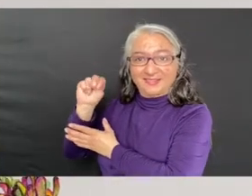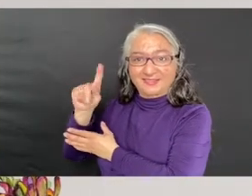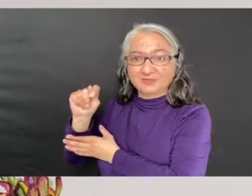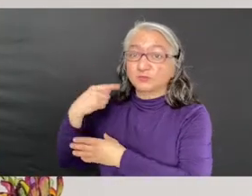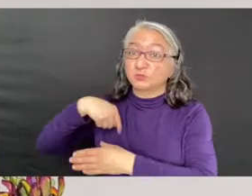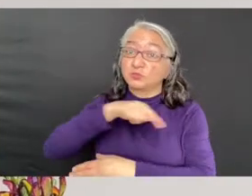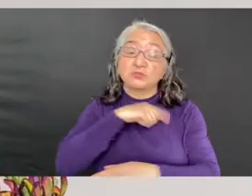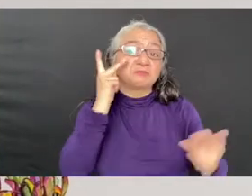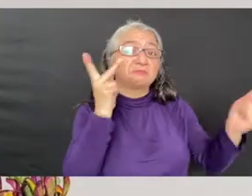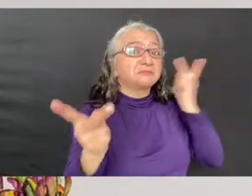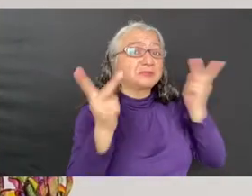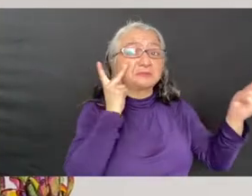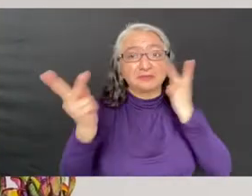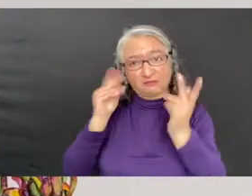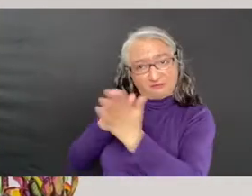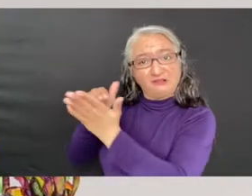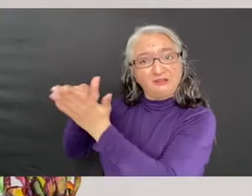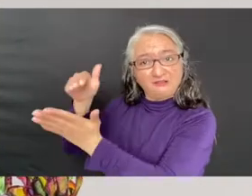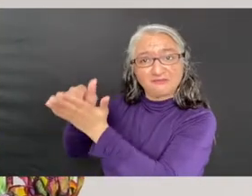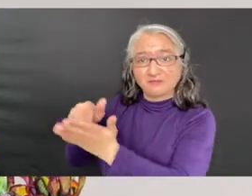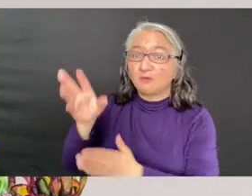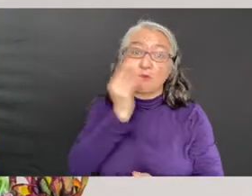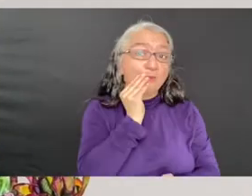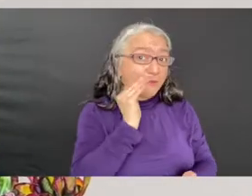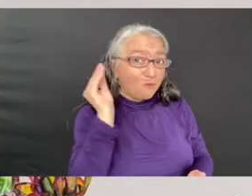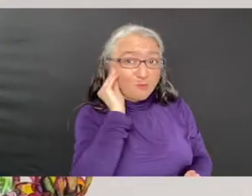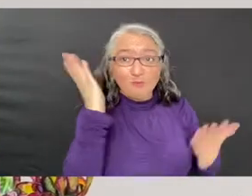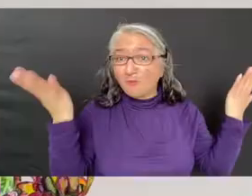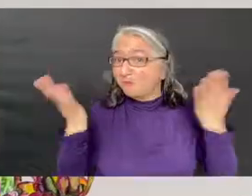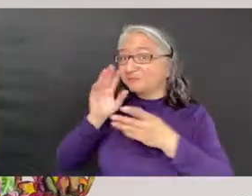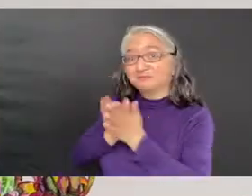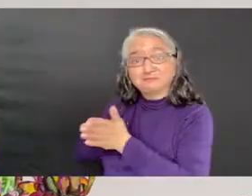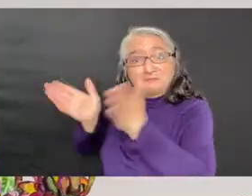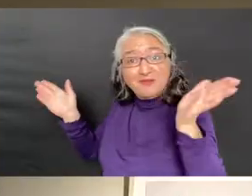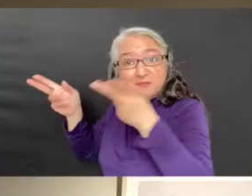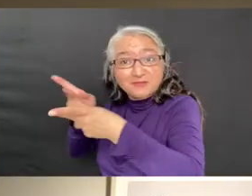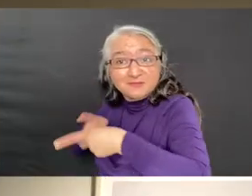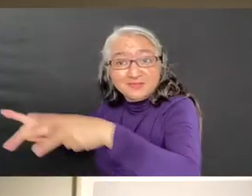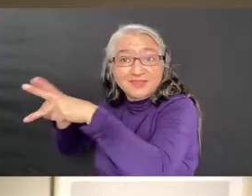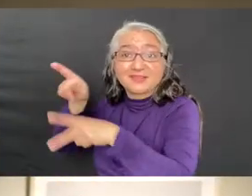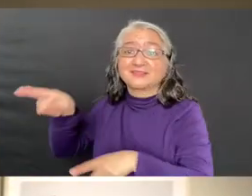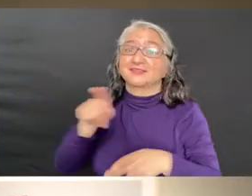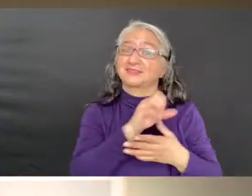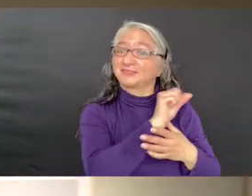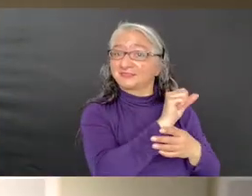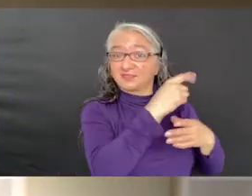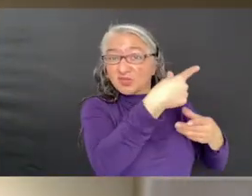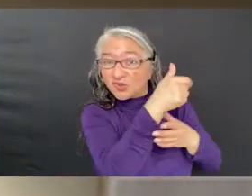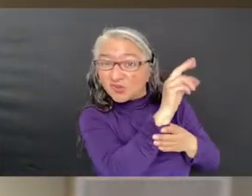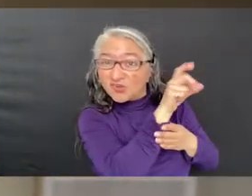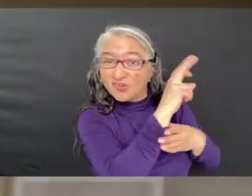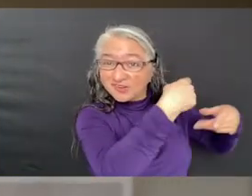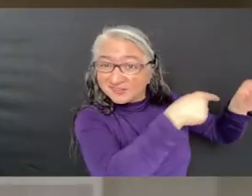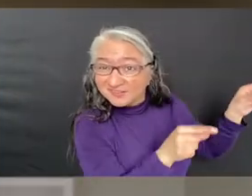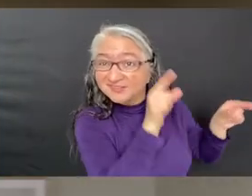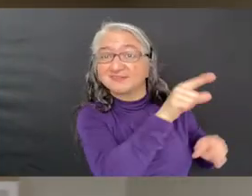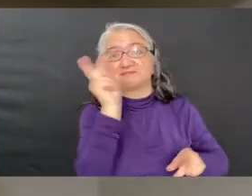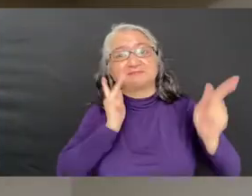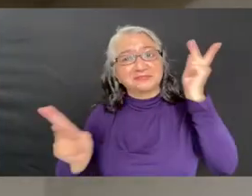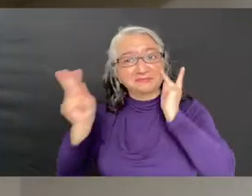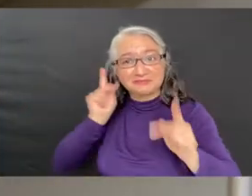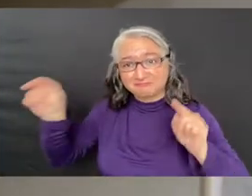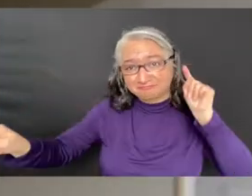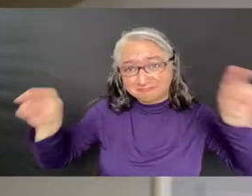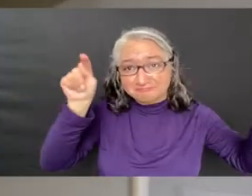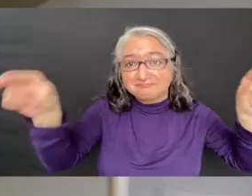We see them in homes, public spaces, greenhouses, and botanical gardens. Viewers can easily overlay